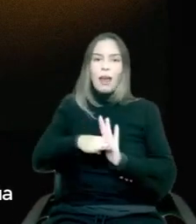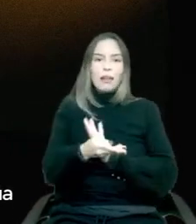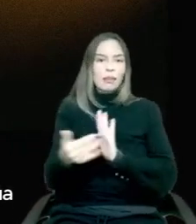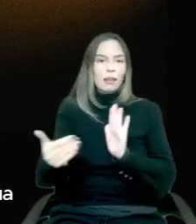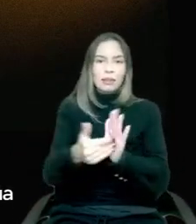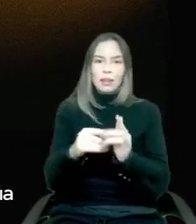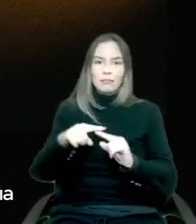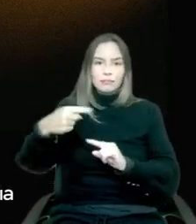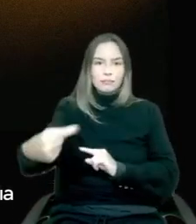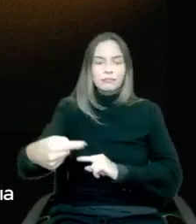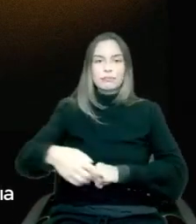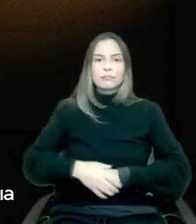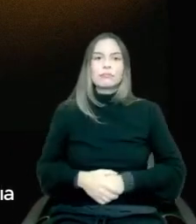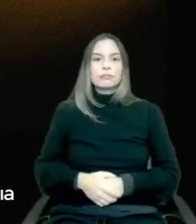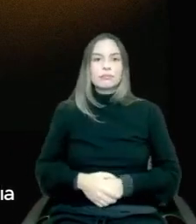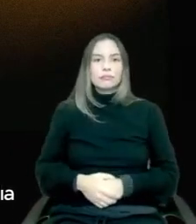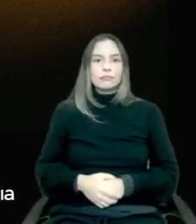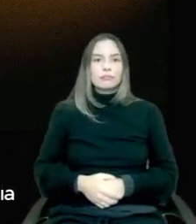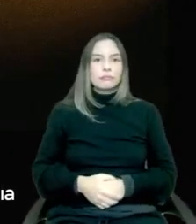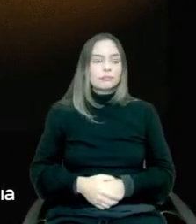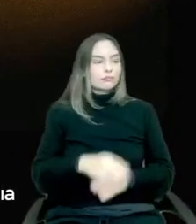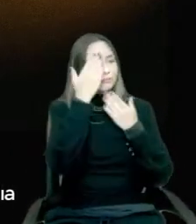Excellent. Chris, thank you. Alex?